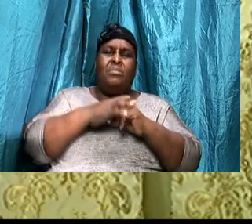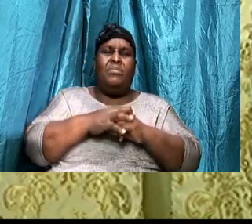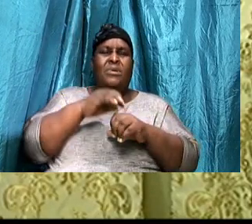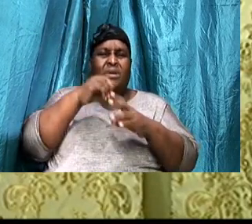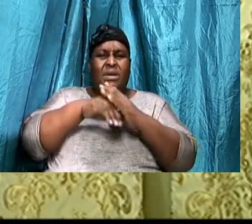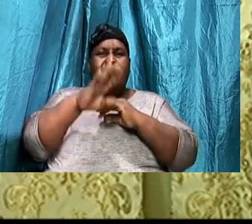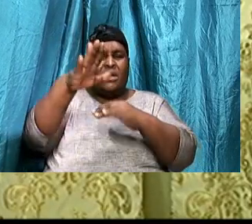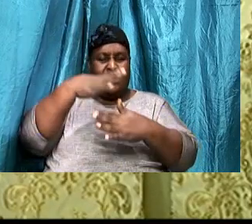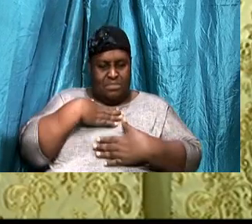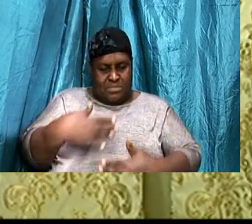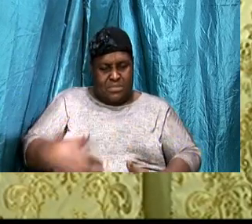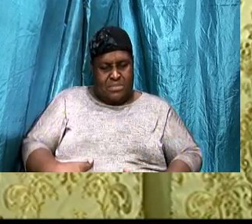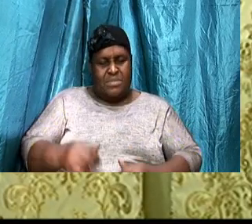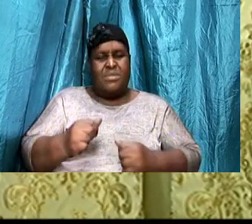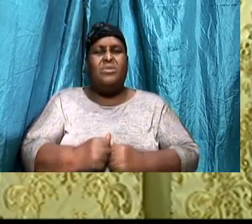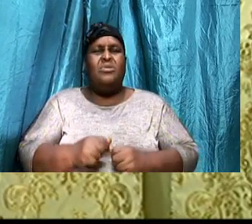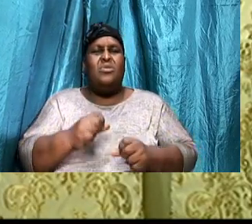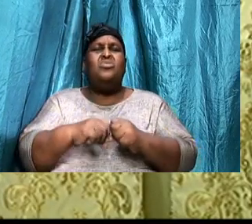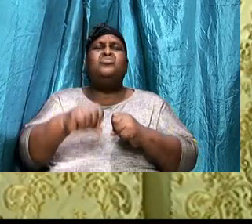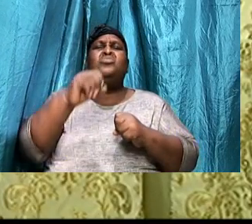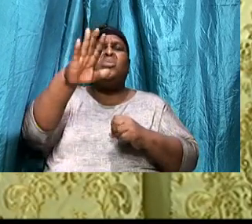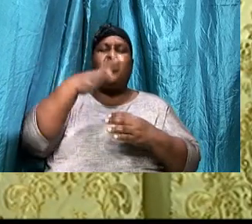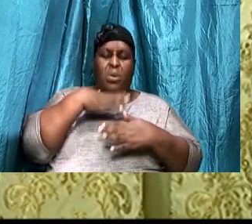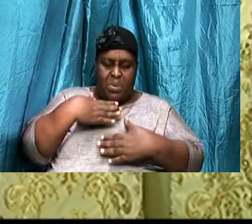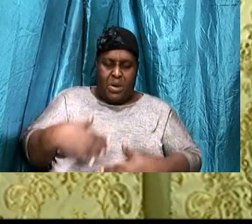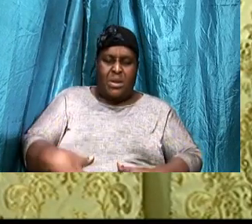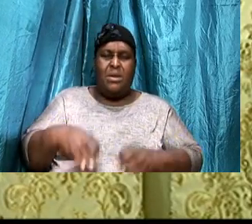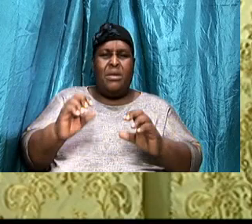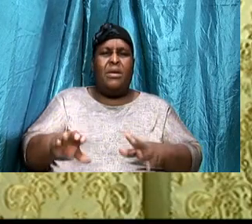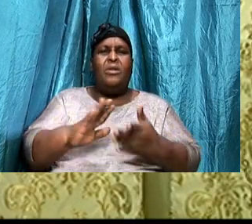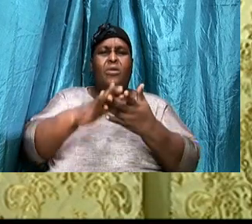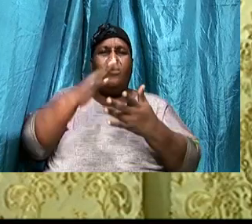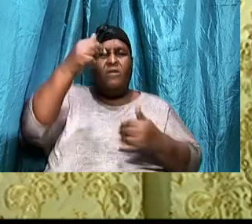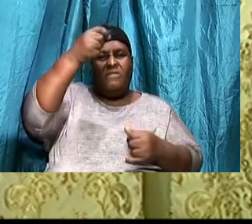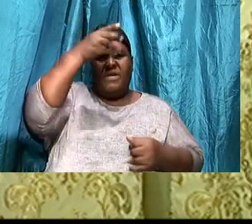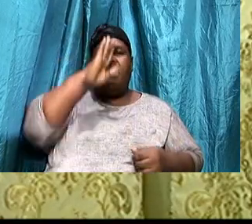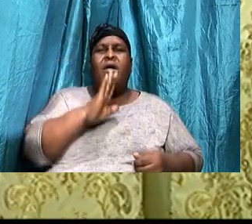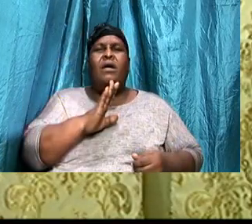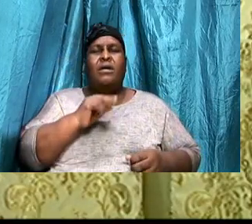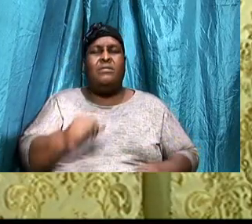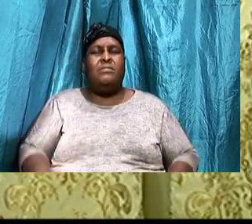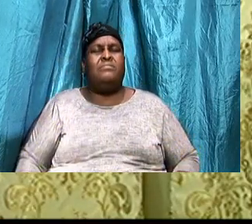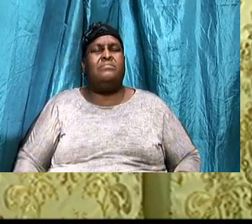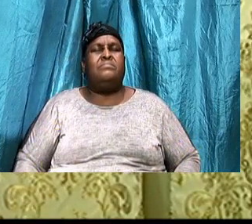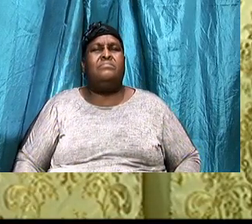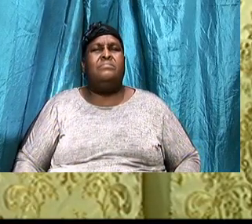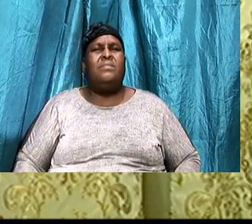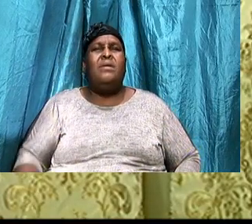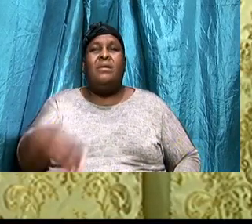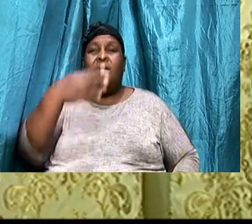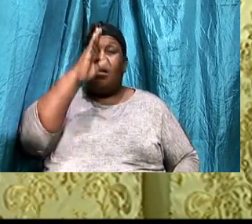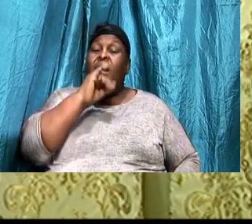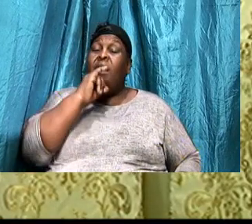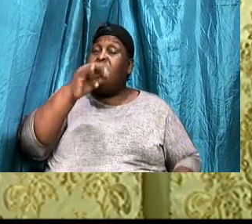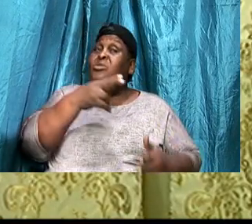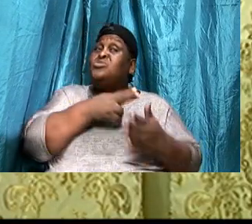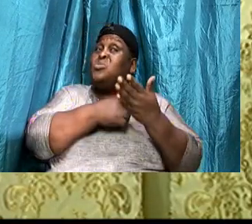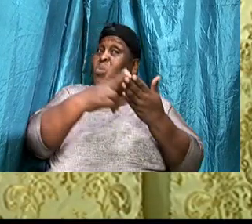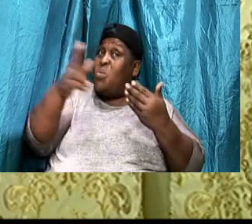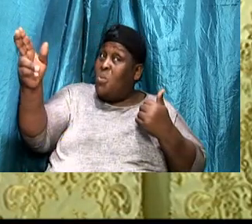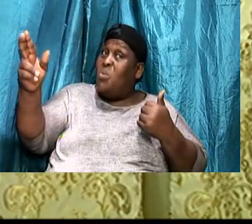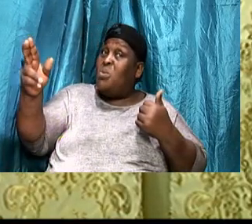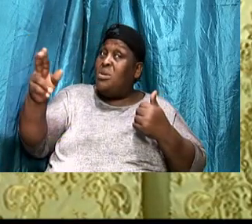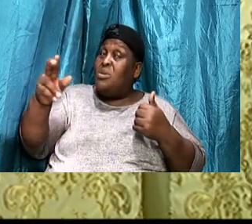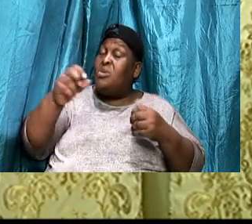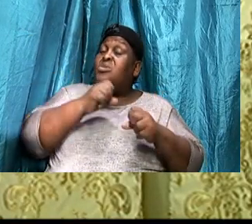a life, That glorify Him, God is holy, It means, It the temple, Which He dwells in,